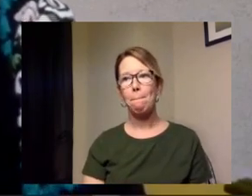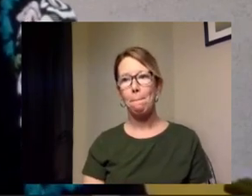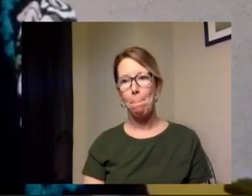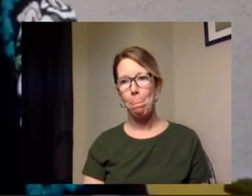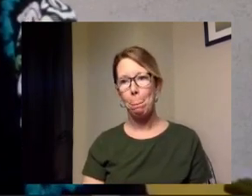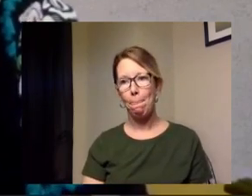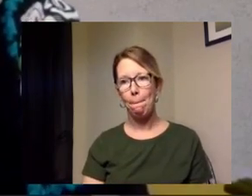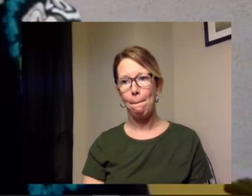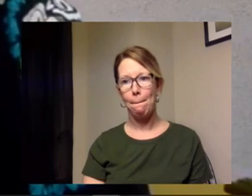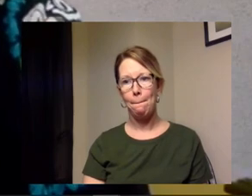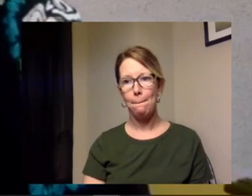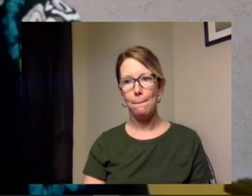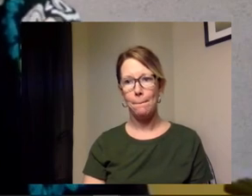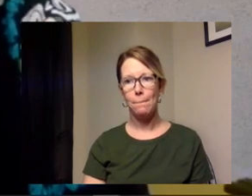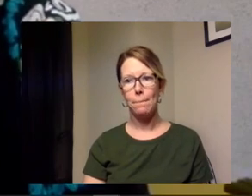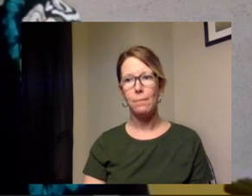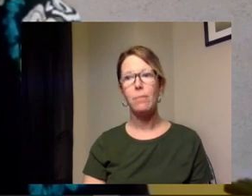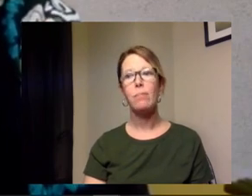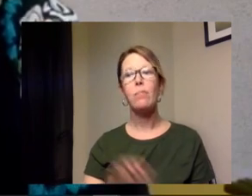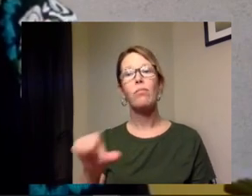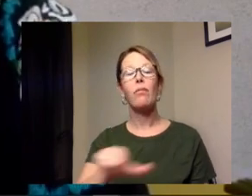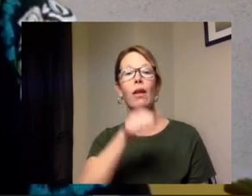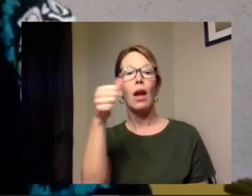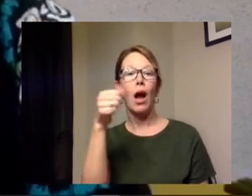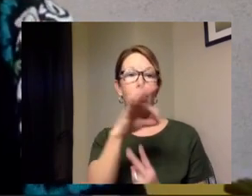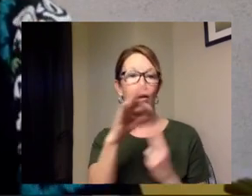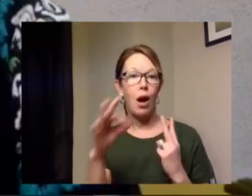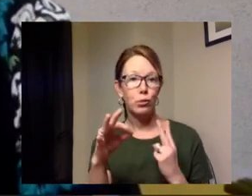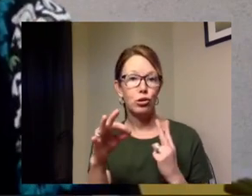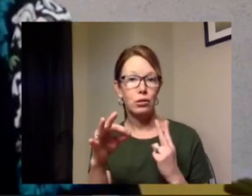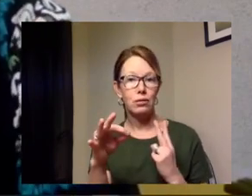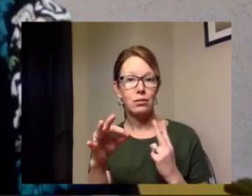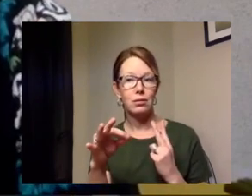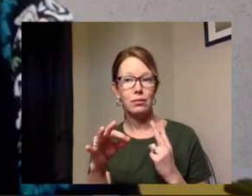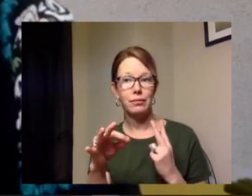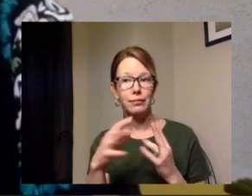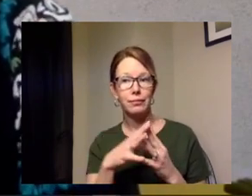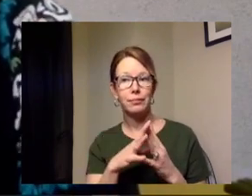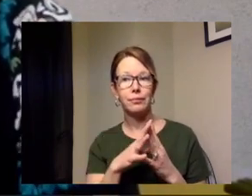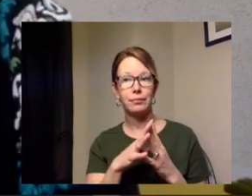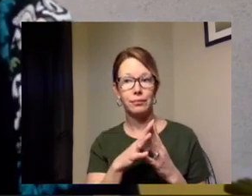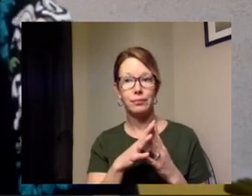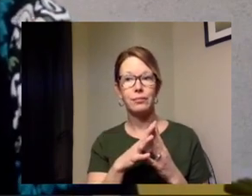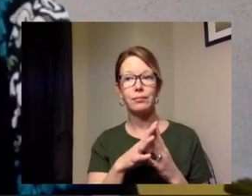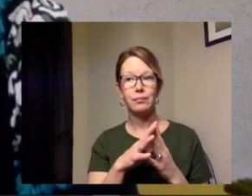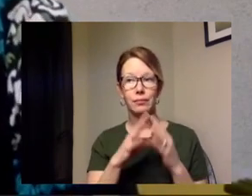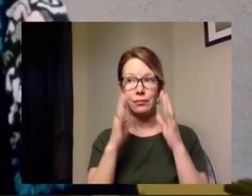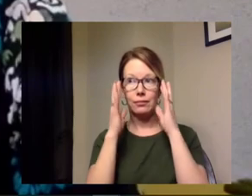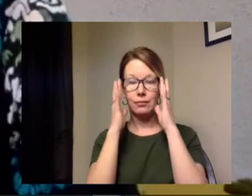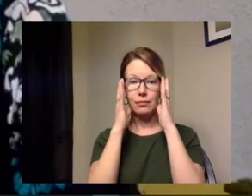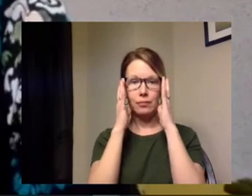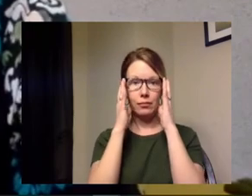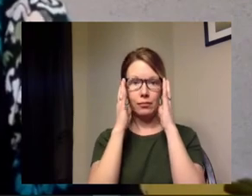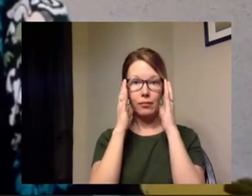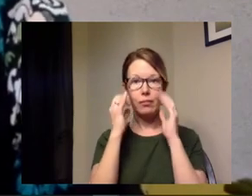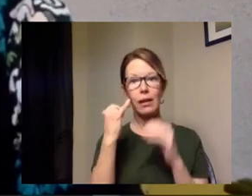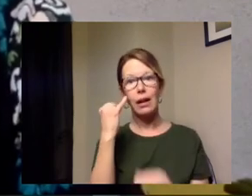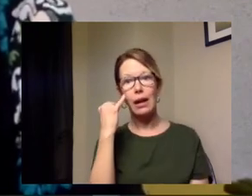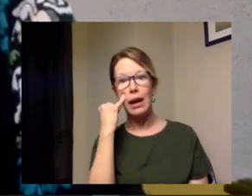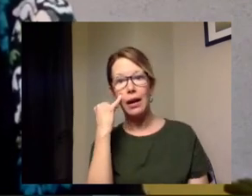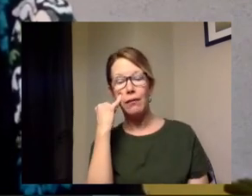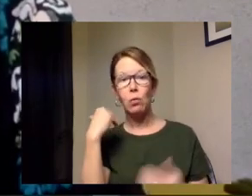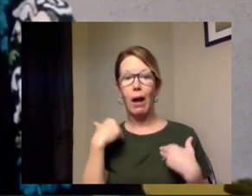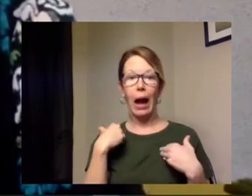the other option you can do is the um once if you just have a